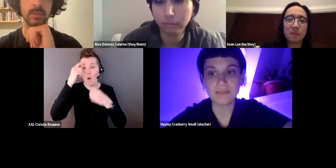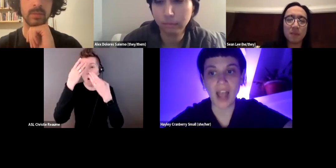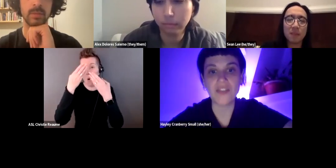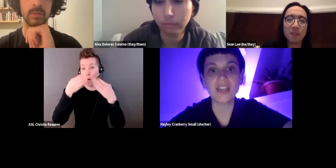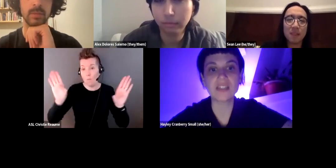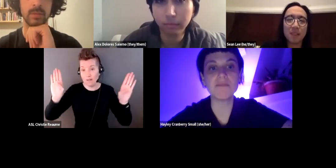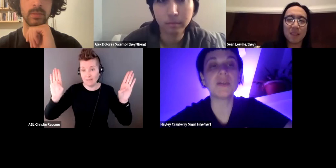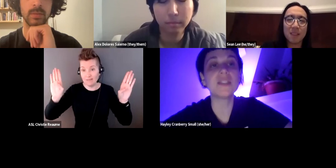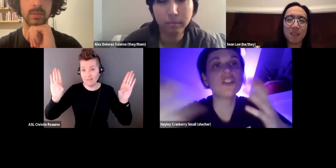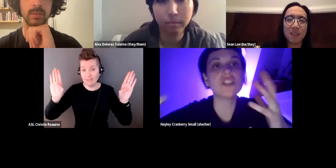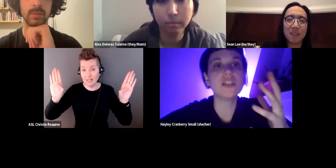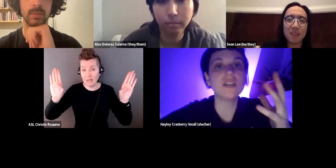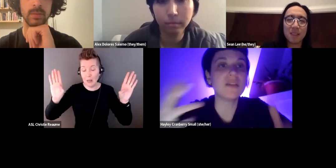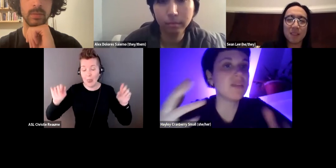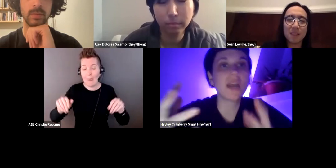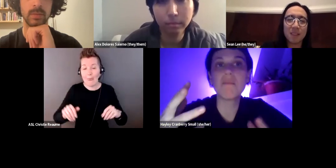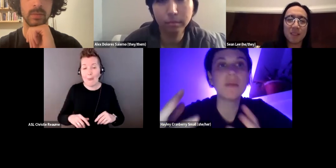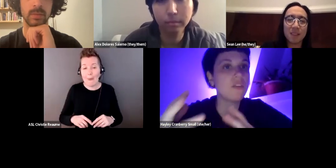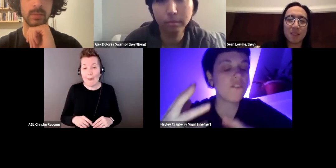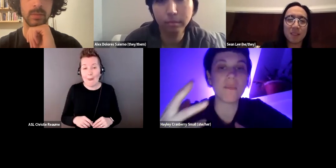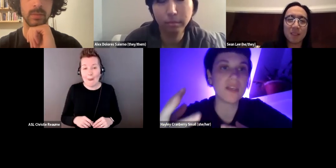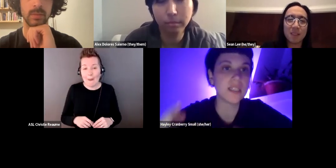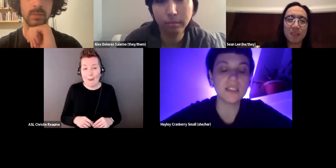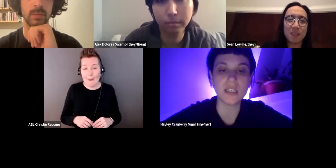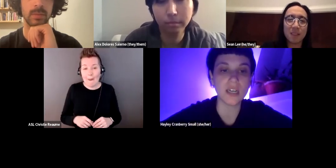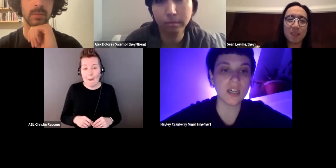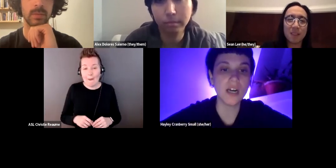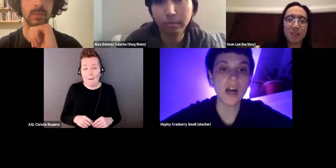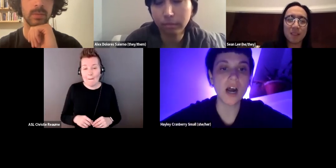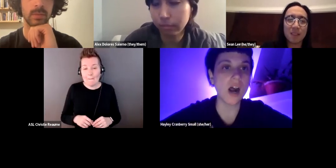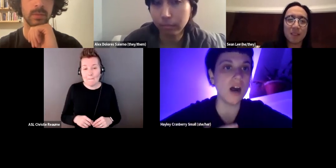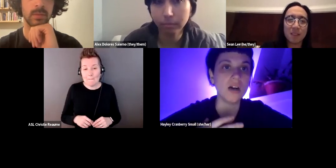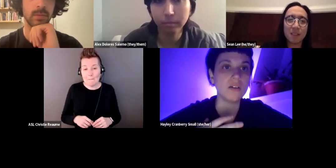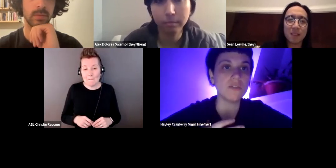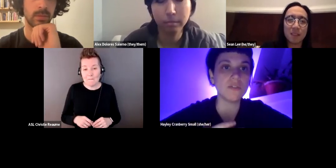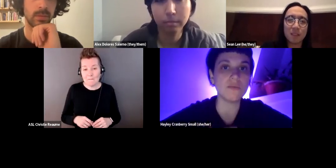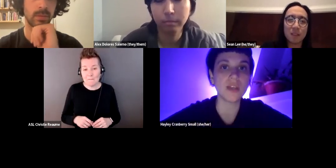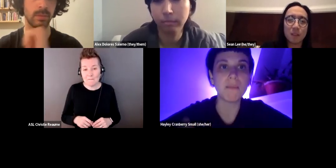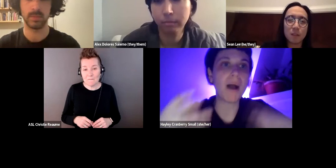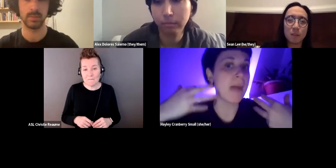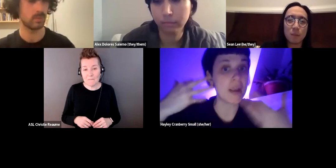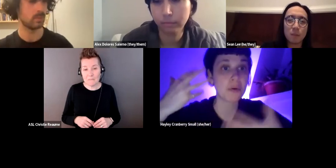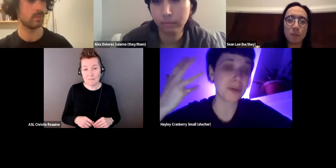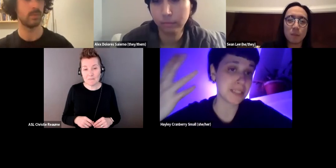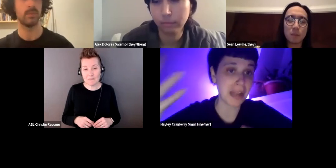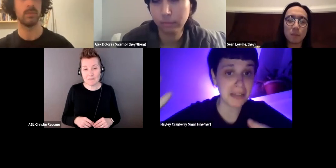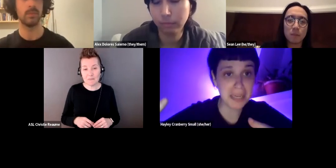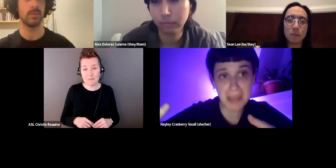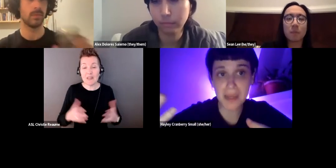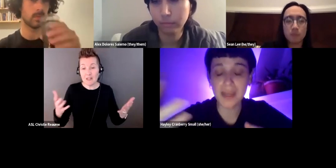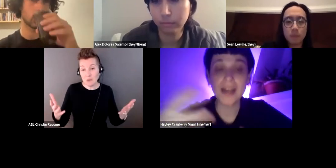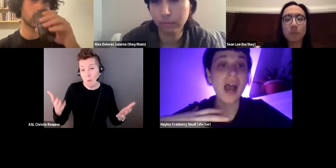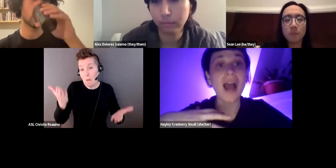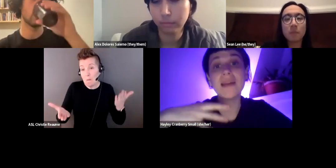I think it's potentially maybe like built from this idea of like my own personality.